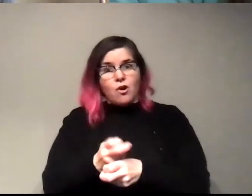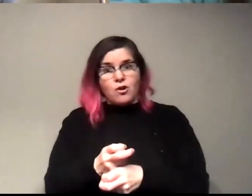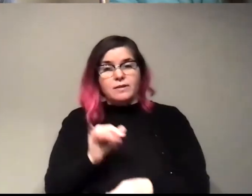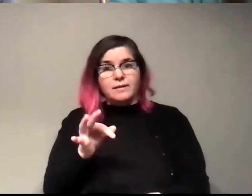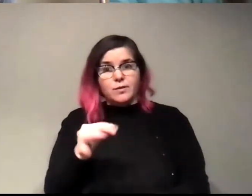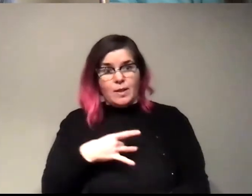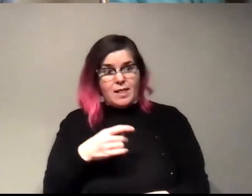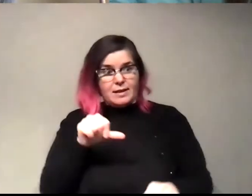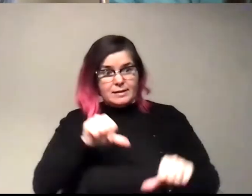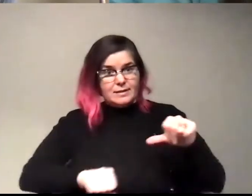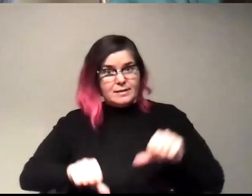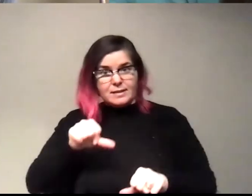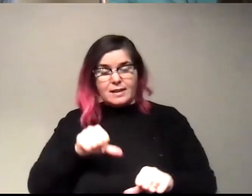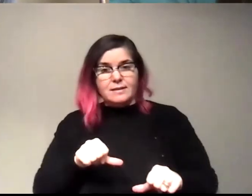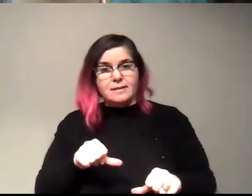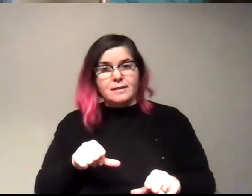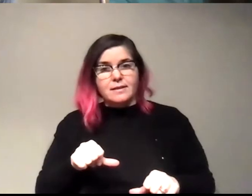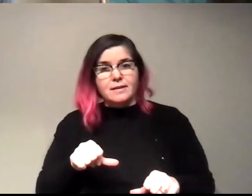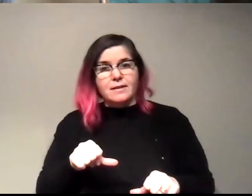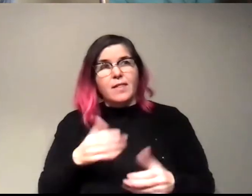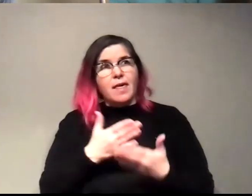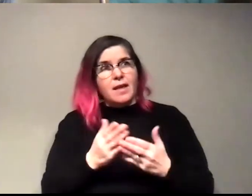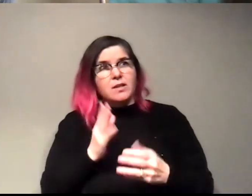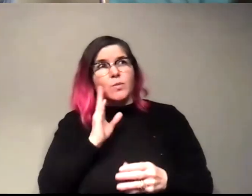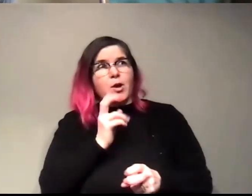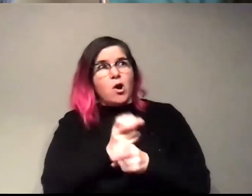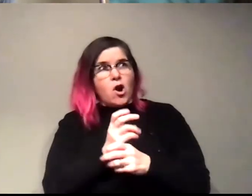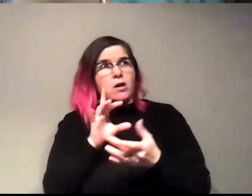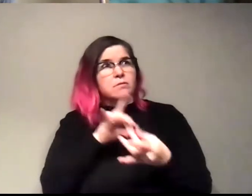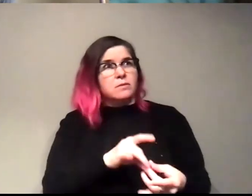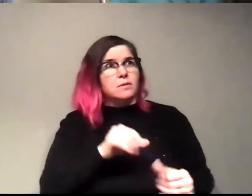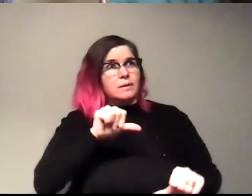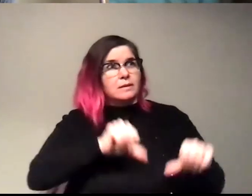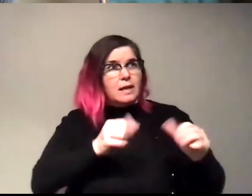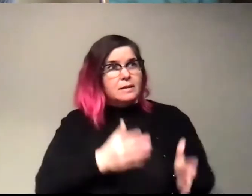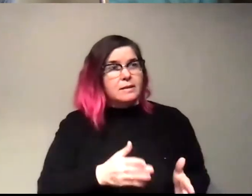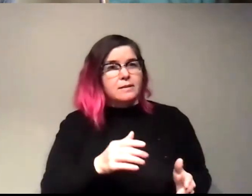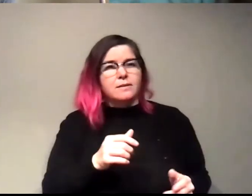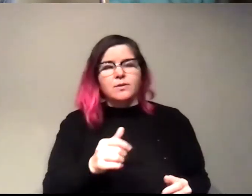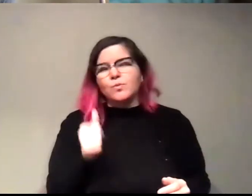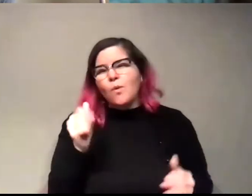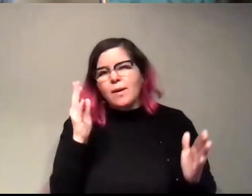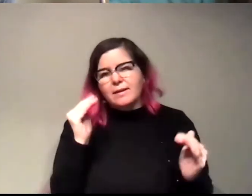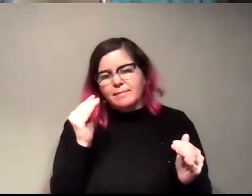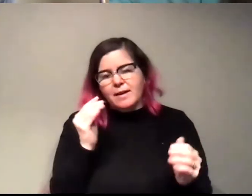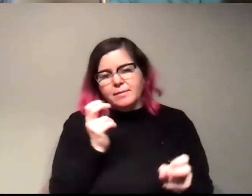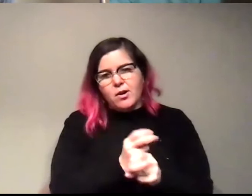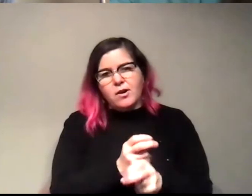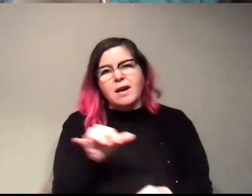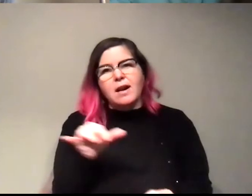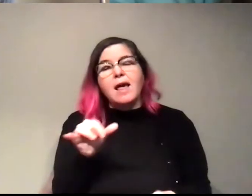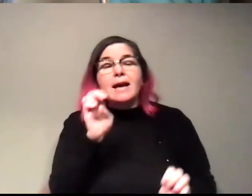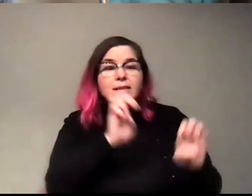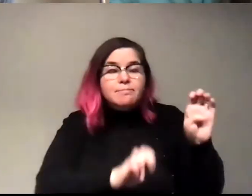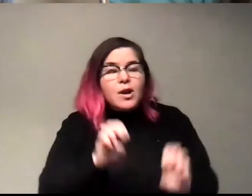it's not like the things that are going to be hard about being a scientist are not the things that you're going to expect that are going to be hard. Like doing the experiments